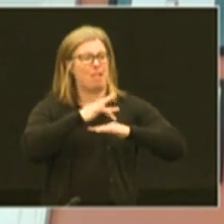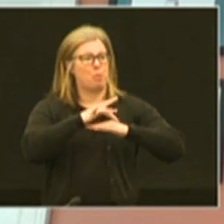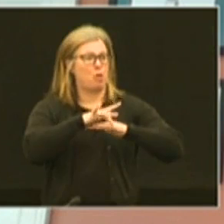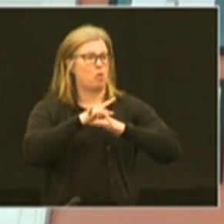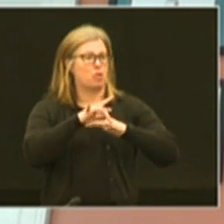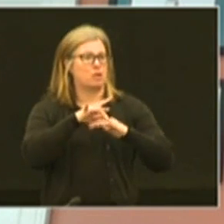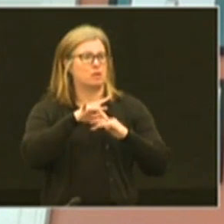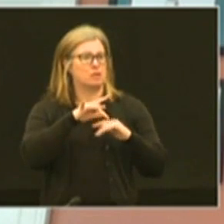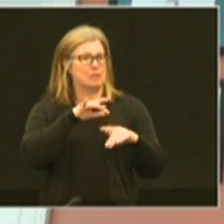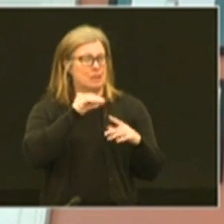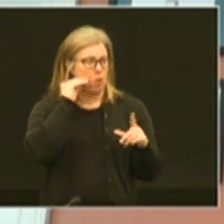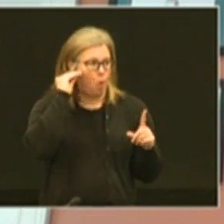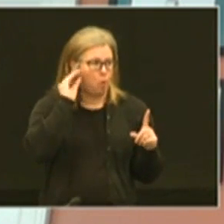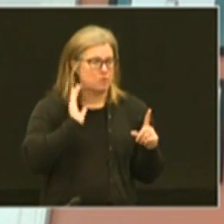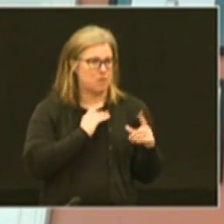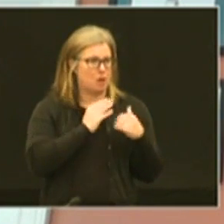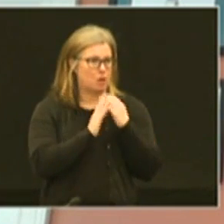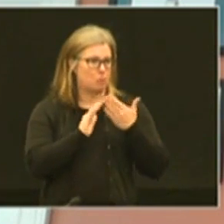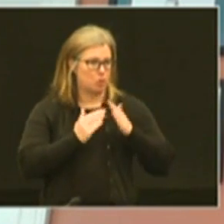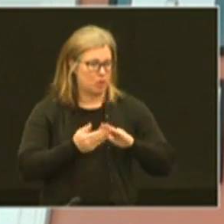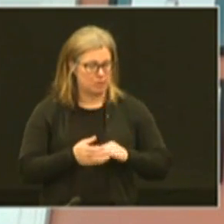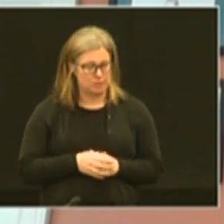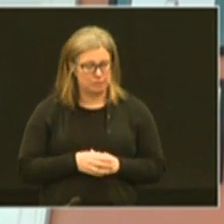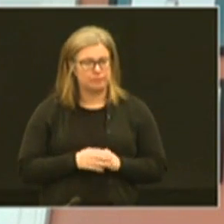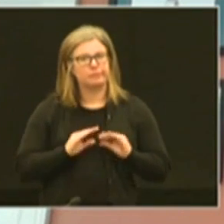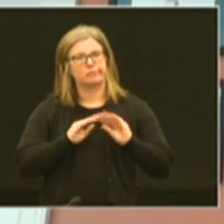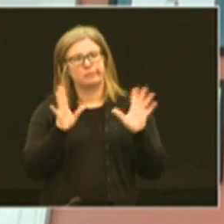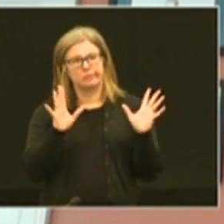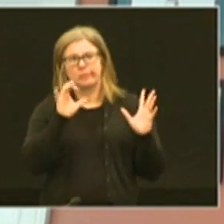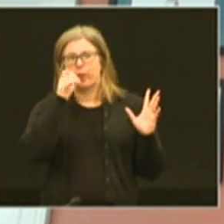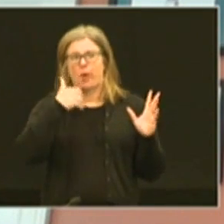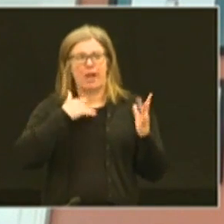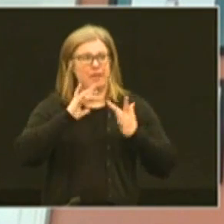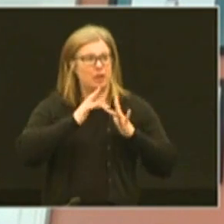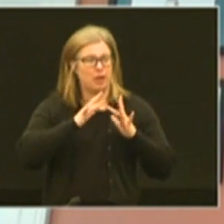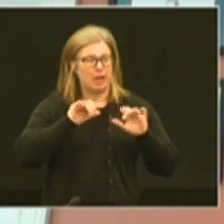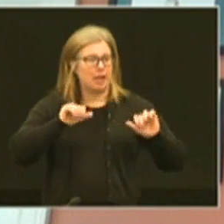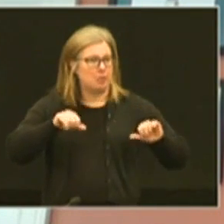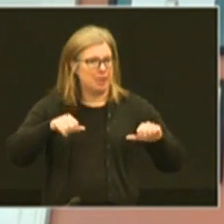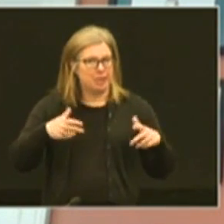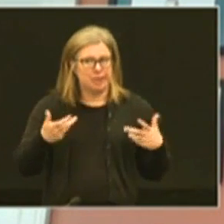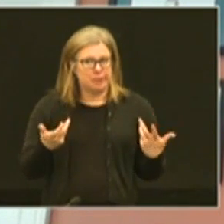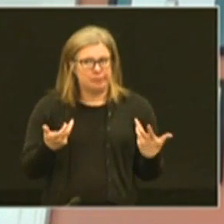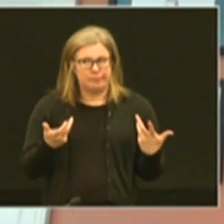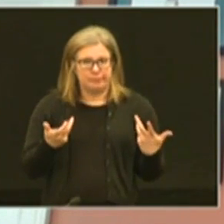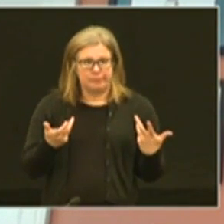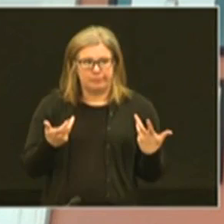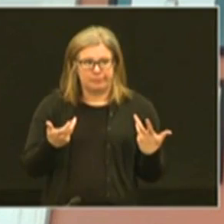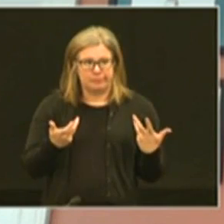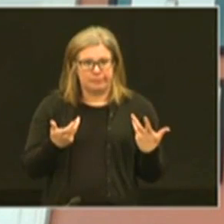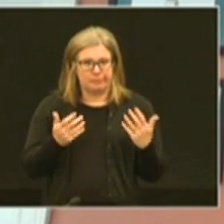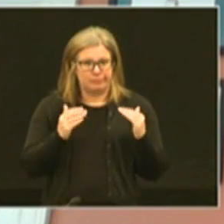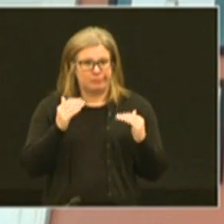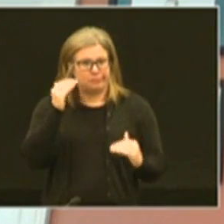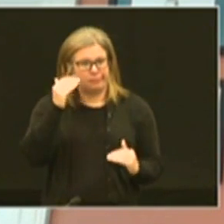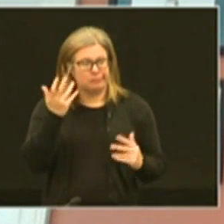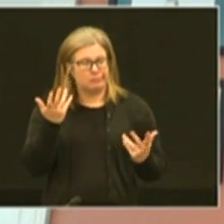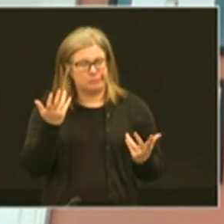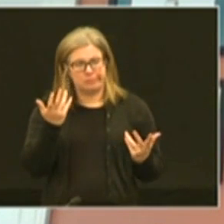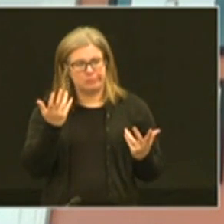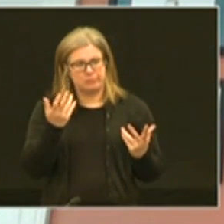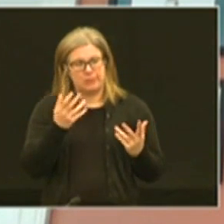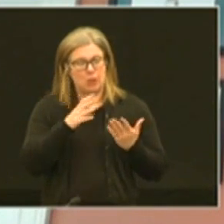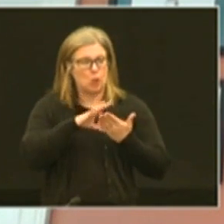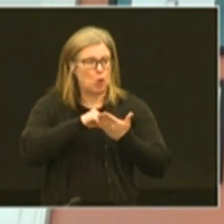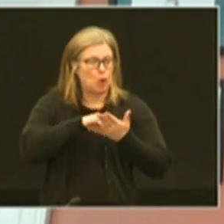inside the homes in our communities. Obviously if you don't have internet capability in your home it puts you to disadvantage in terms